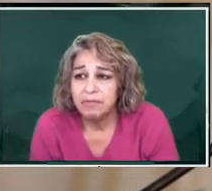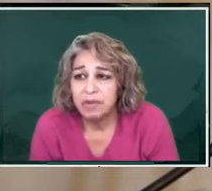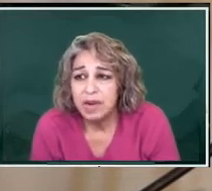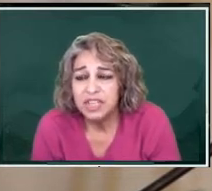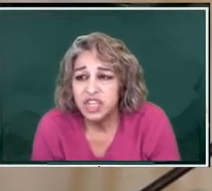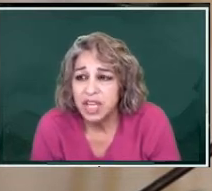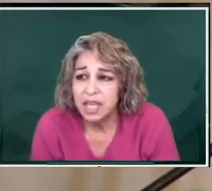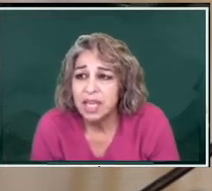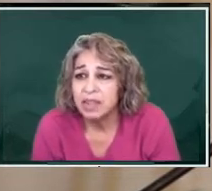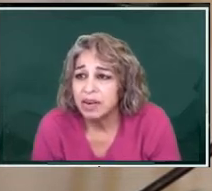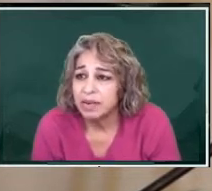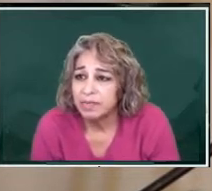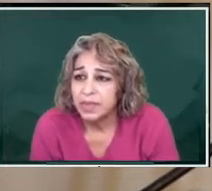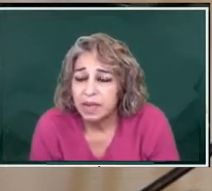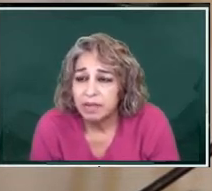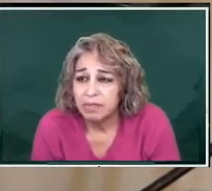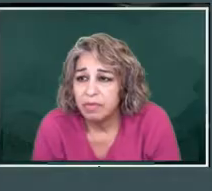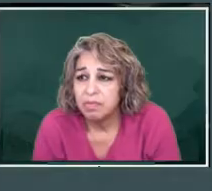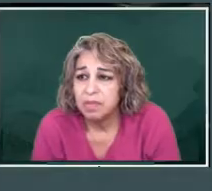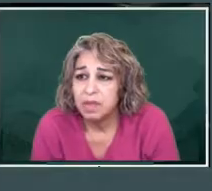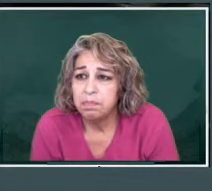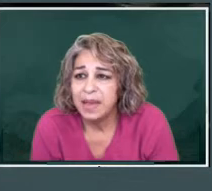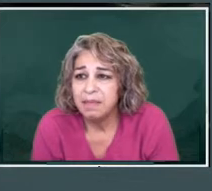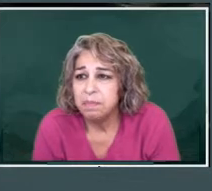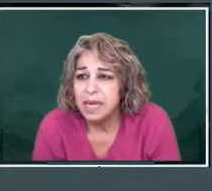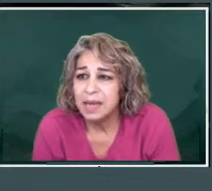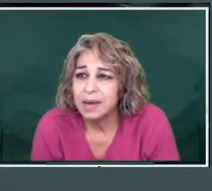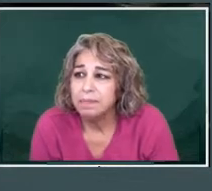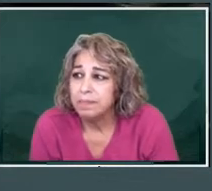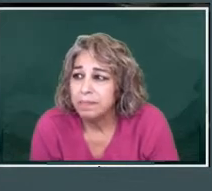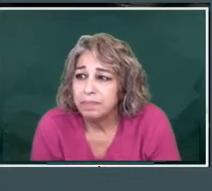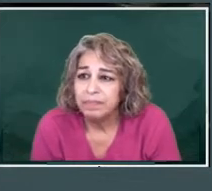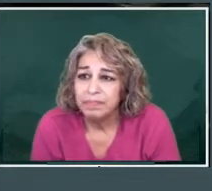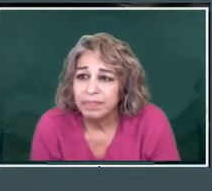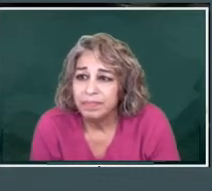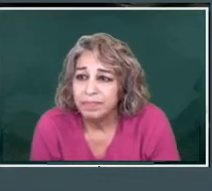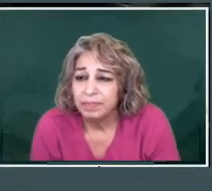not for lynching either from the, by the media.